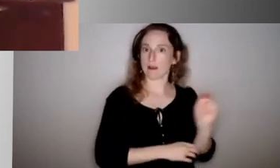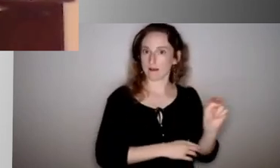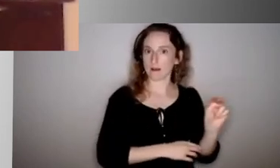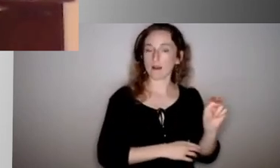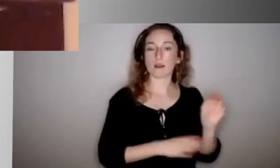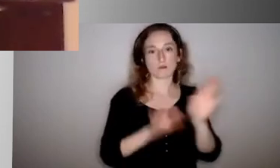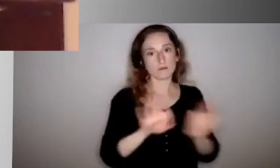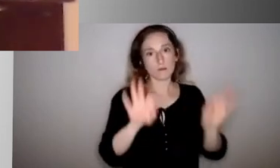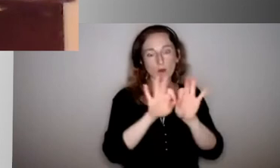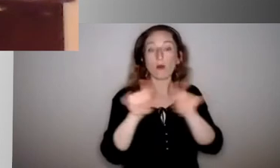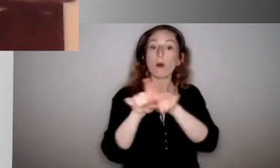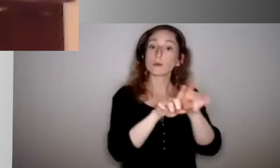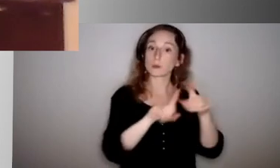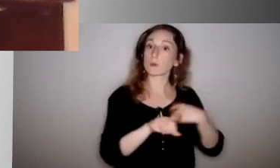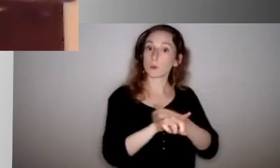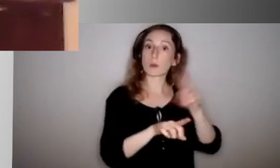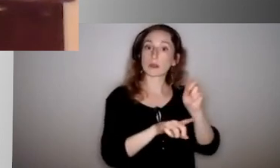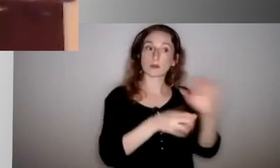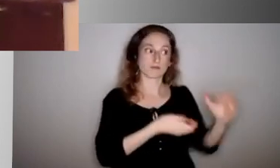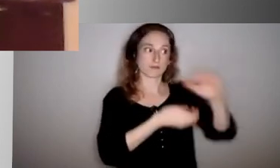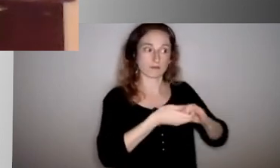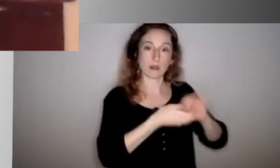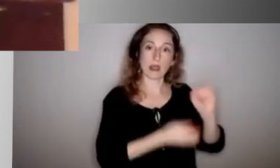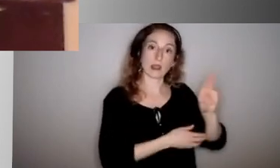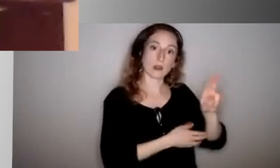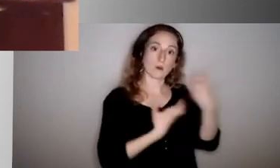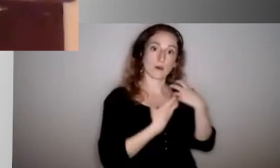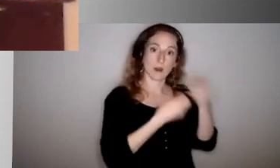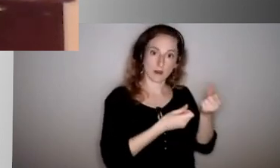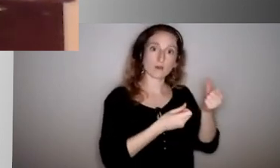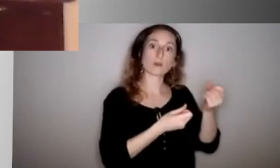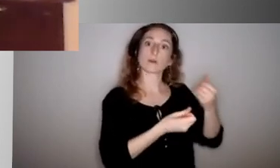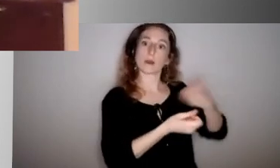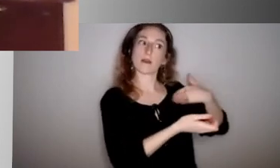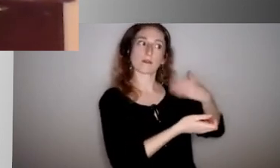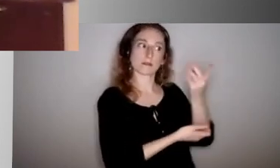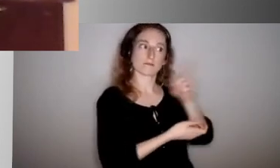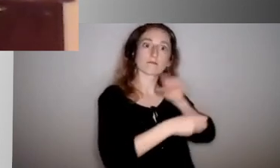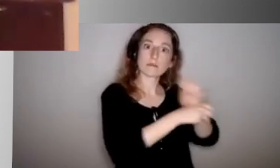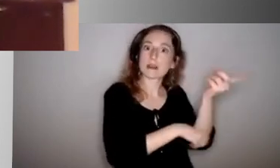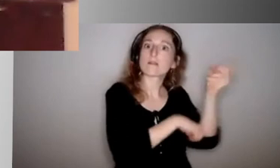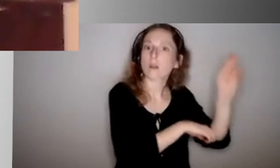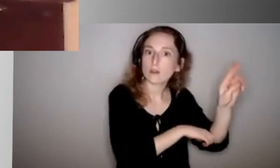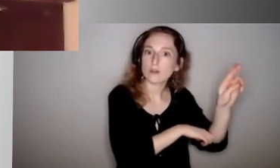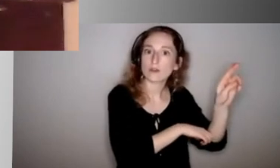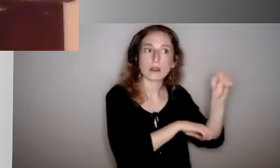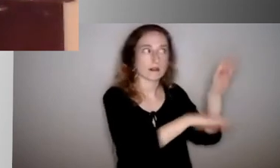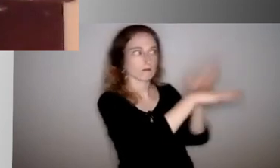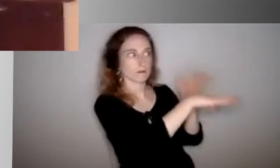closely with IU Health. And so we have a doctor on call that we are able to, for our nurses to work with when we have situations pop up.